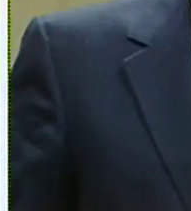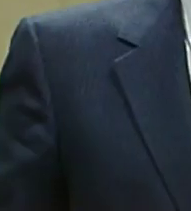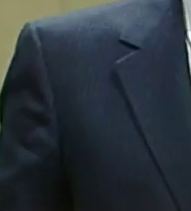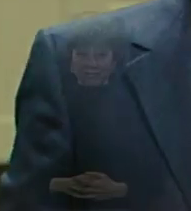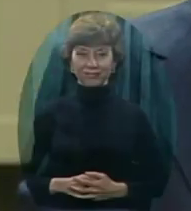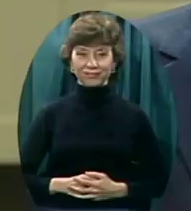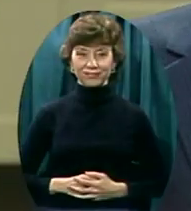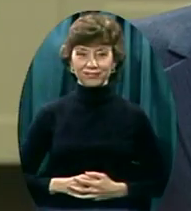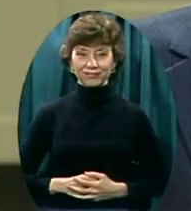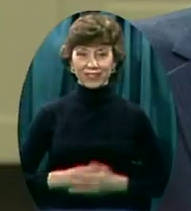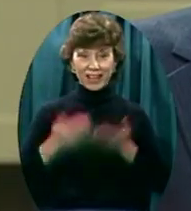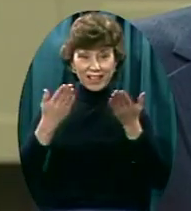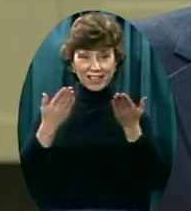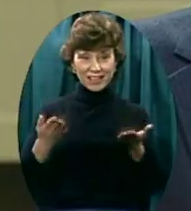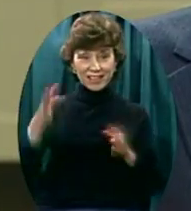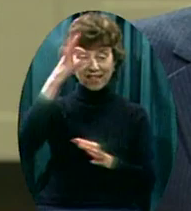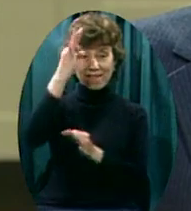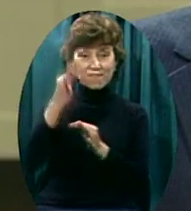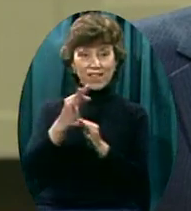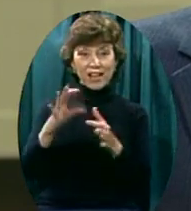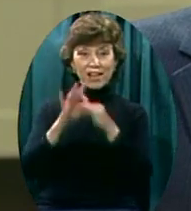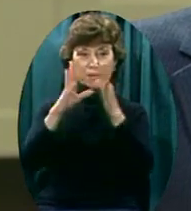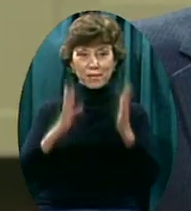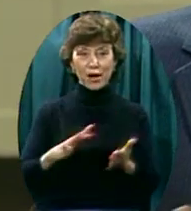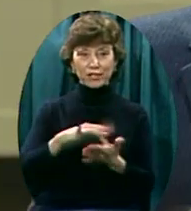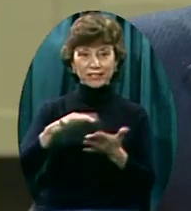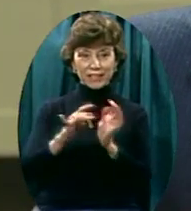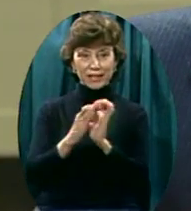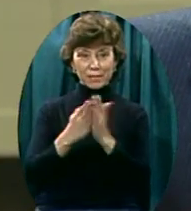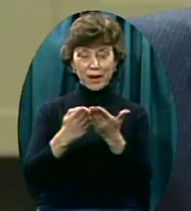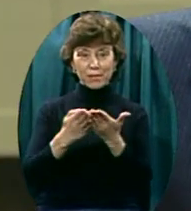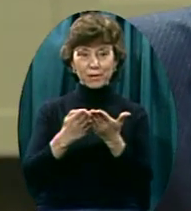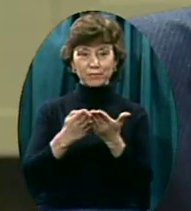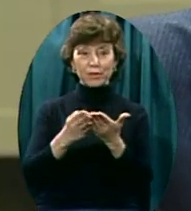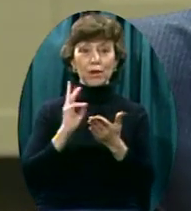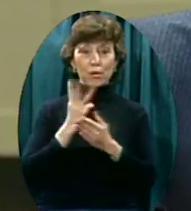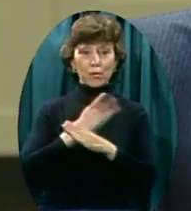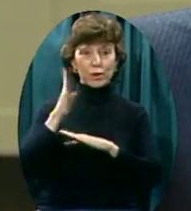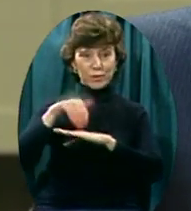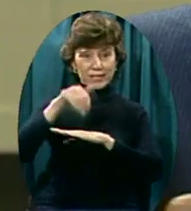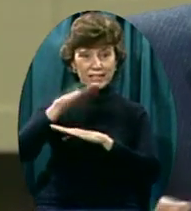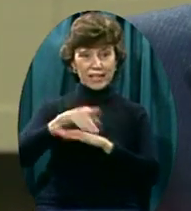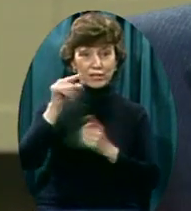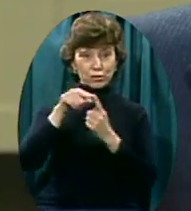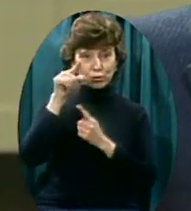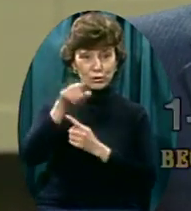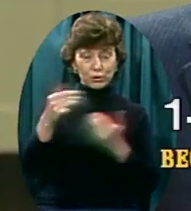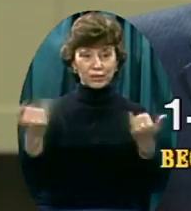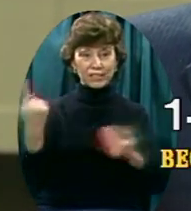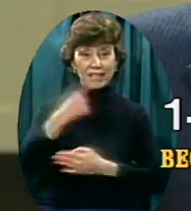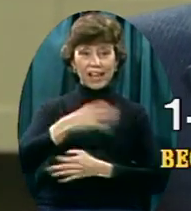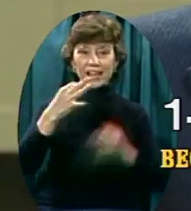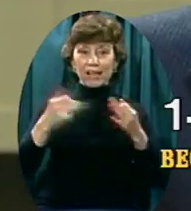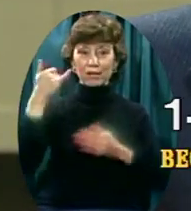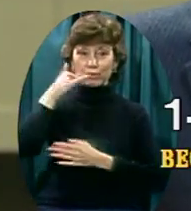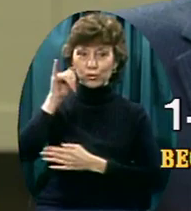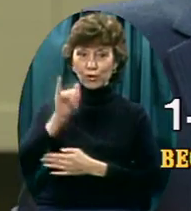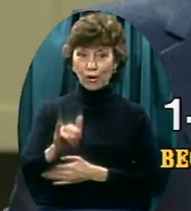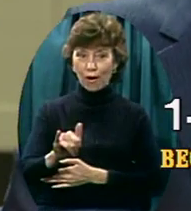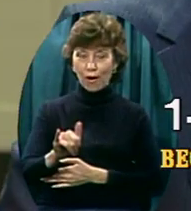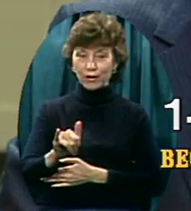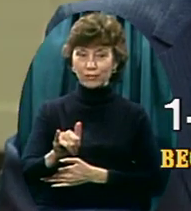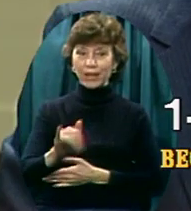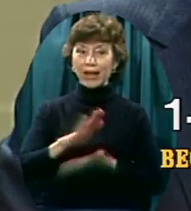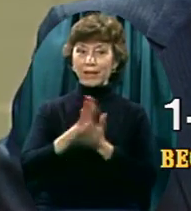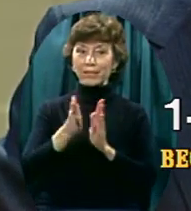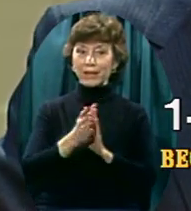This is that faith partner study Bible, and we will ship it to you today if you dial the toll-free number and become one